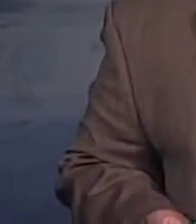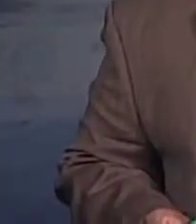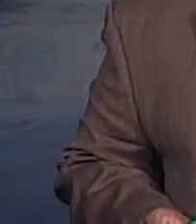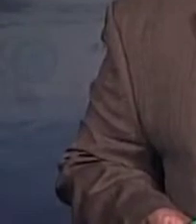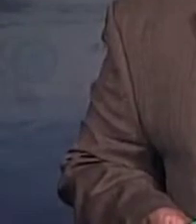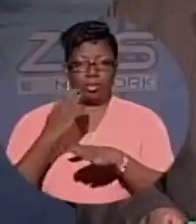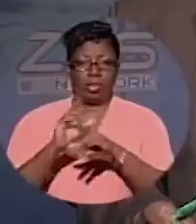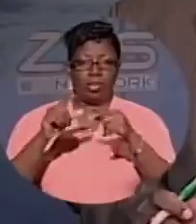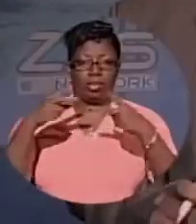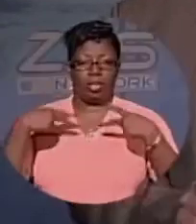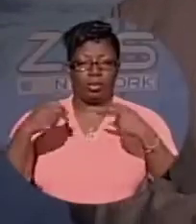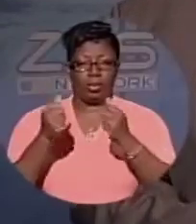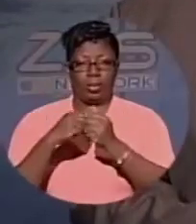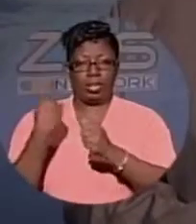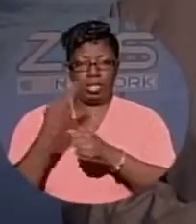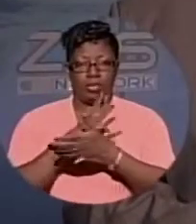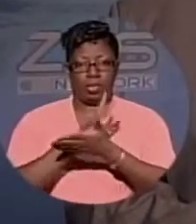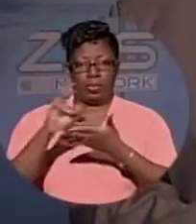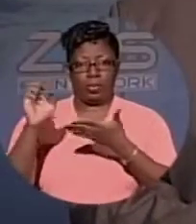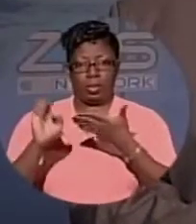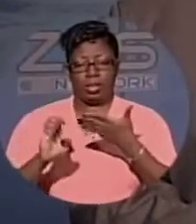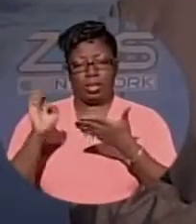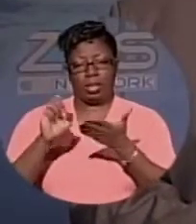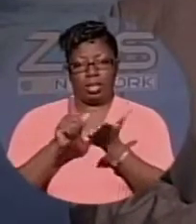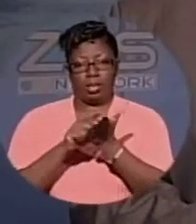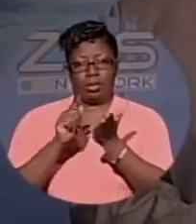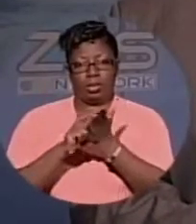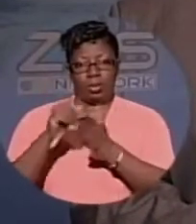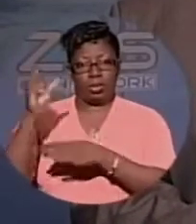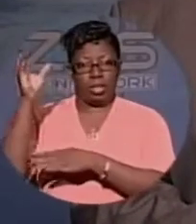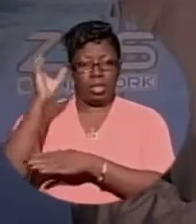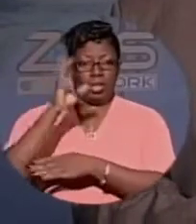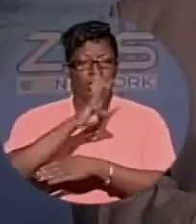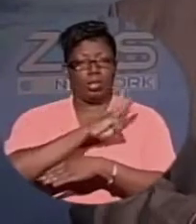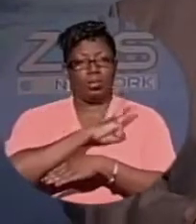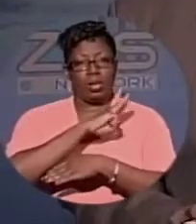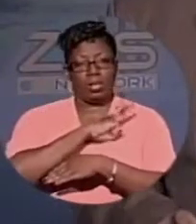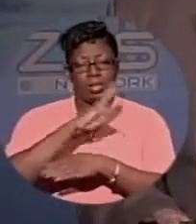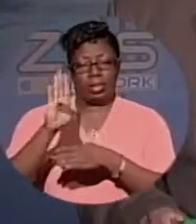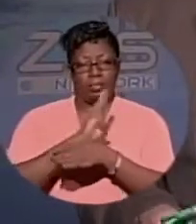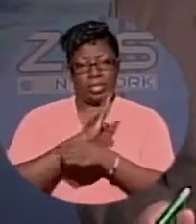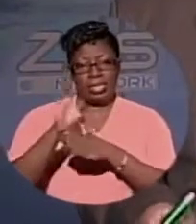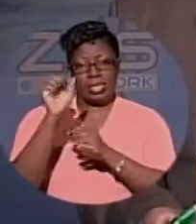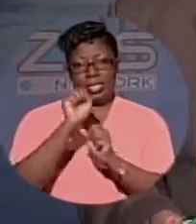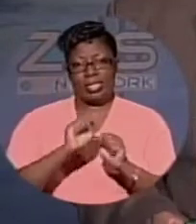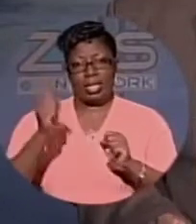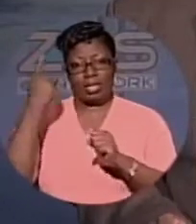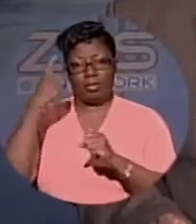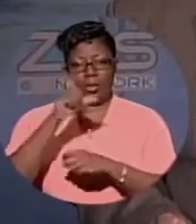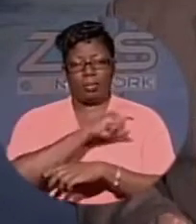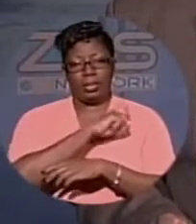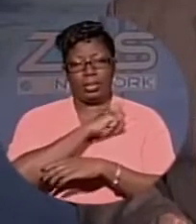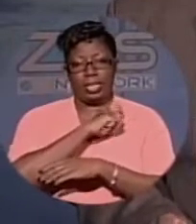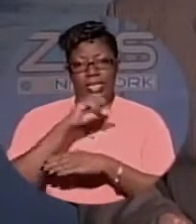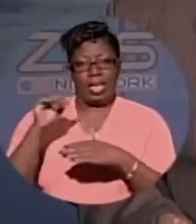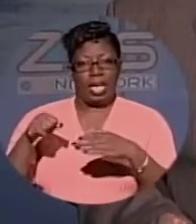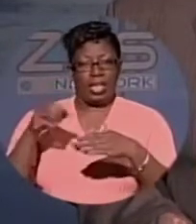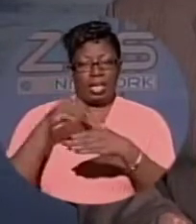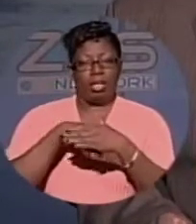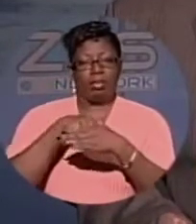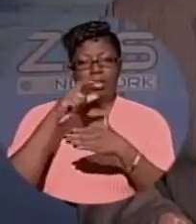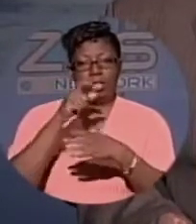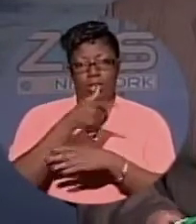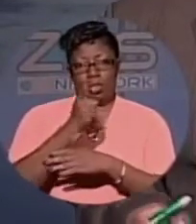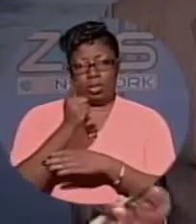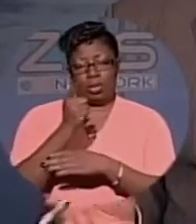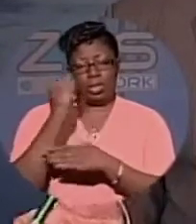It is great to have you with us for the Weekend Edition. I'm Clint Watson reporting tonight. A busy Saturday for police as they're involved in a shooting called